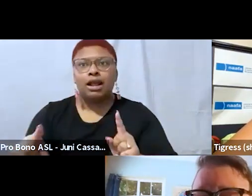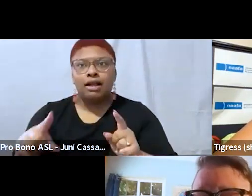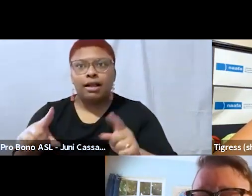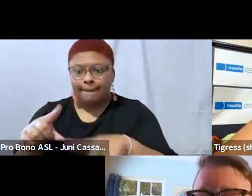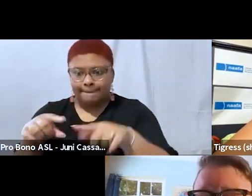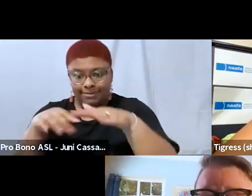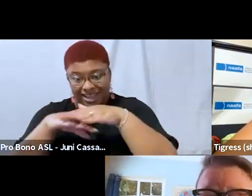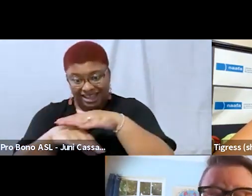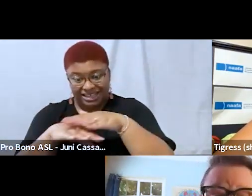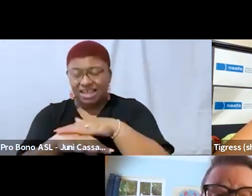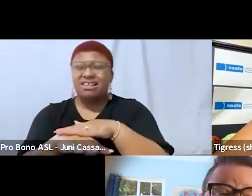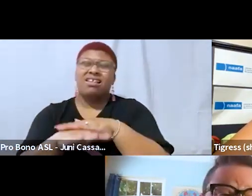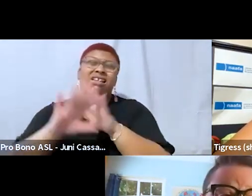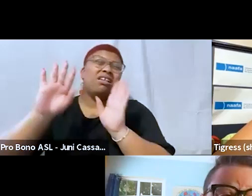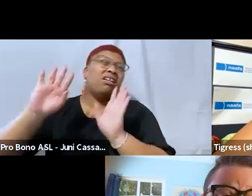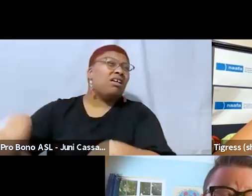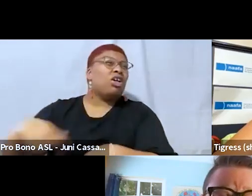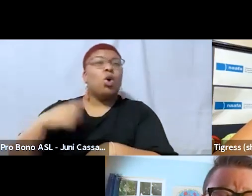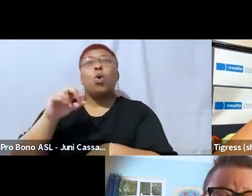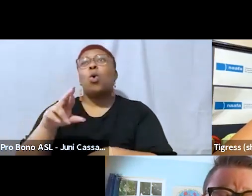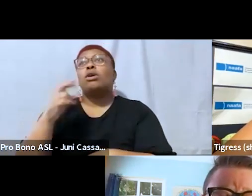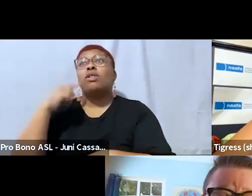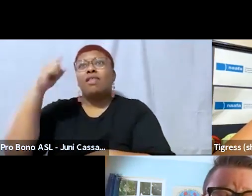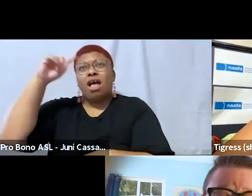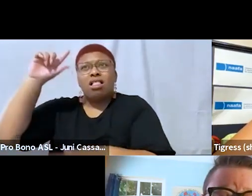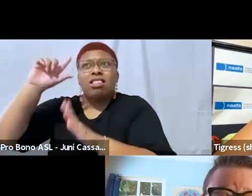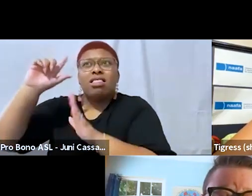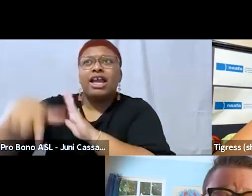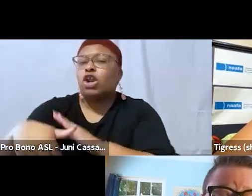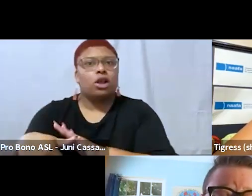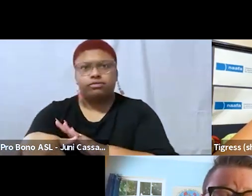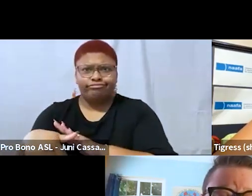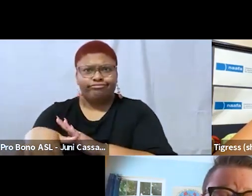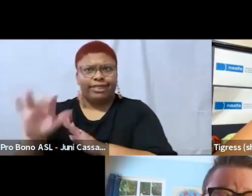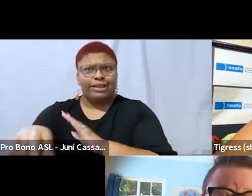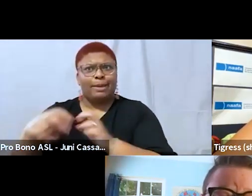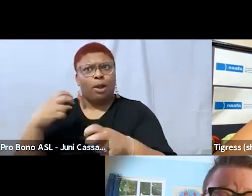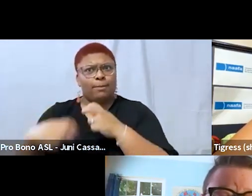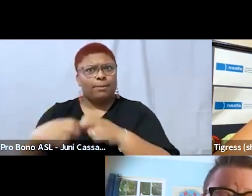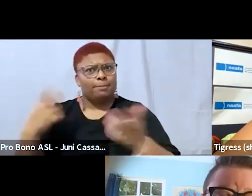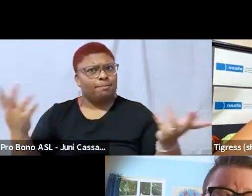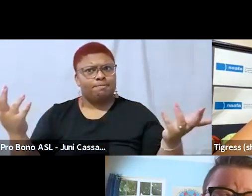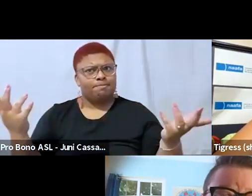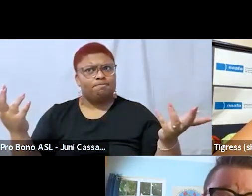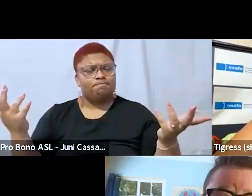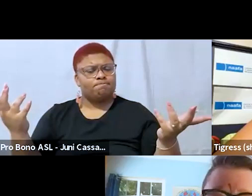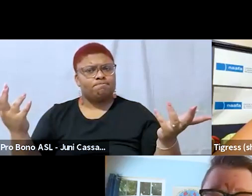is an afterthought or you do it in the moment that's a problem right um